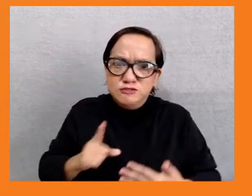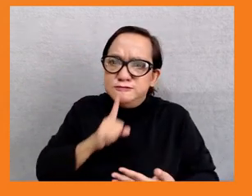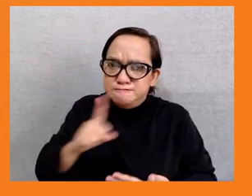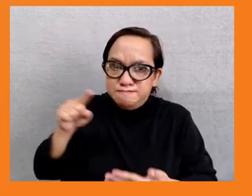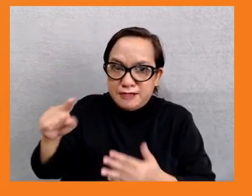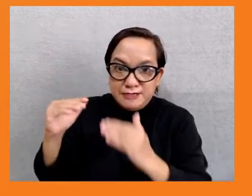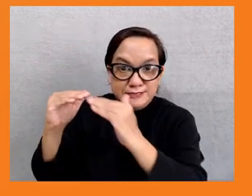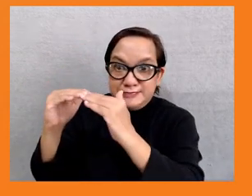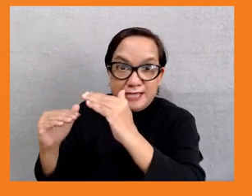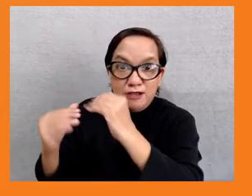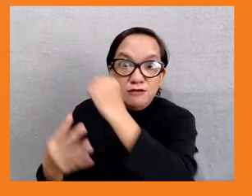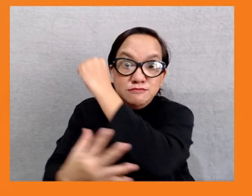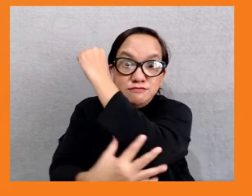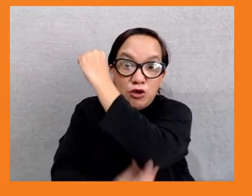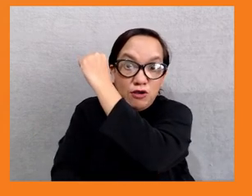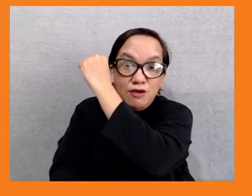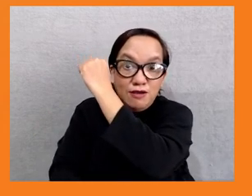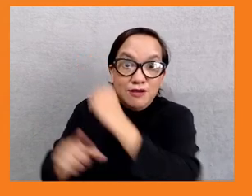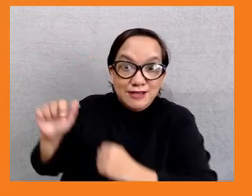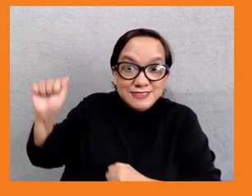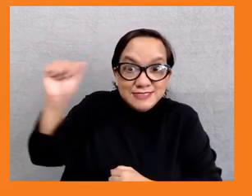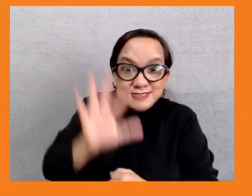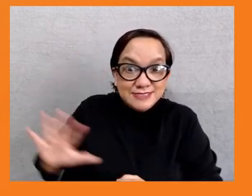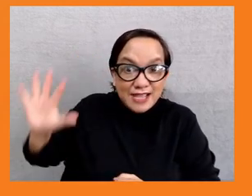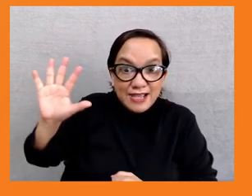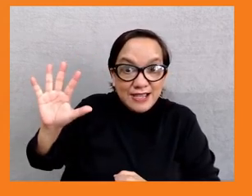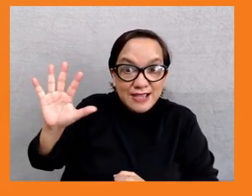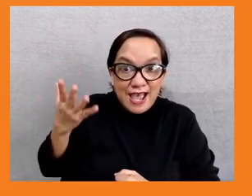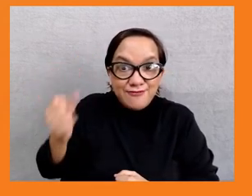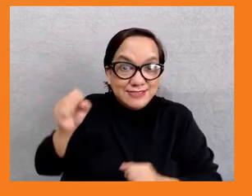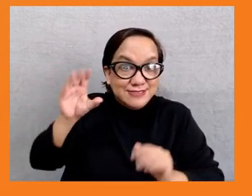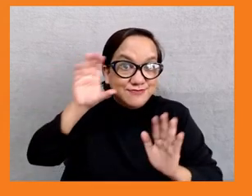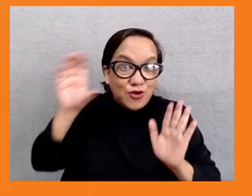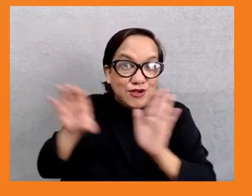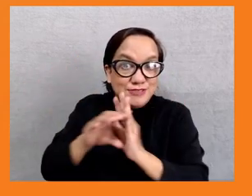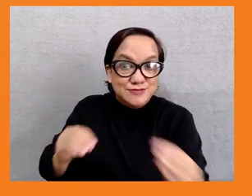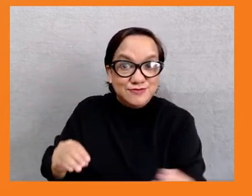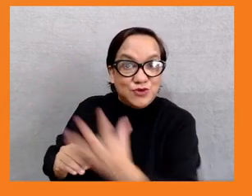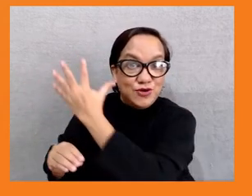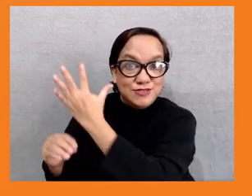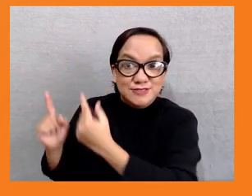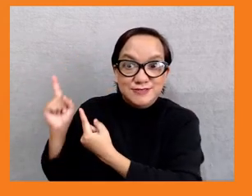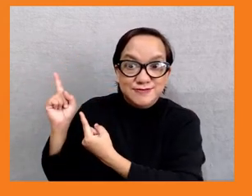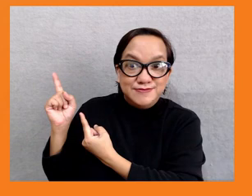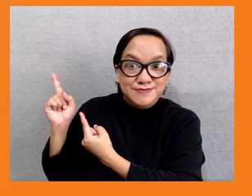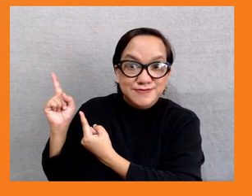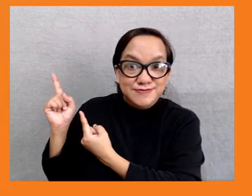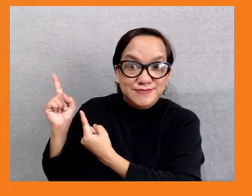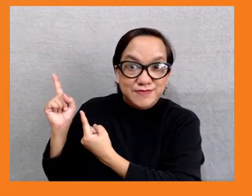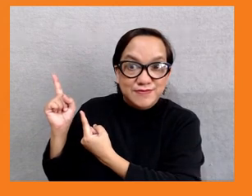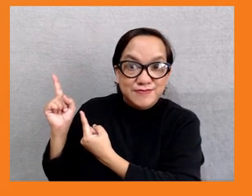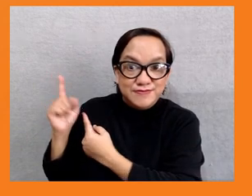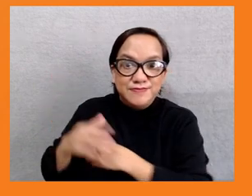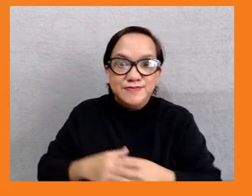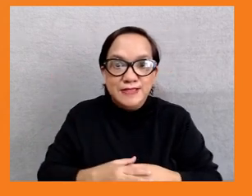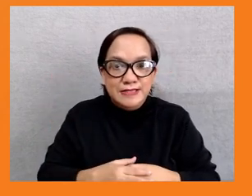figure shows that from 1990 to 2013, the extreme poor fell from over 50%